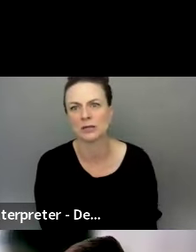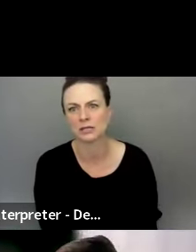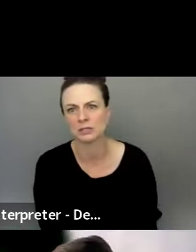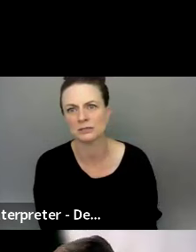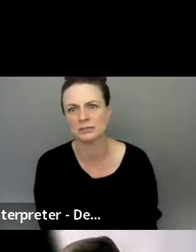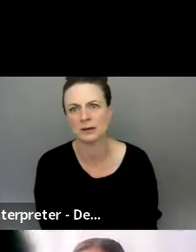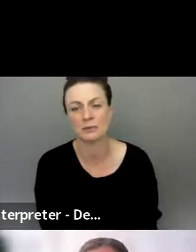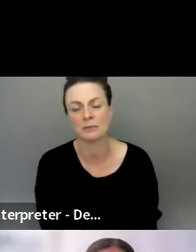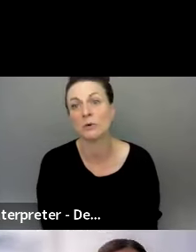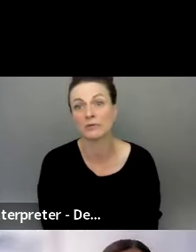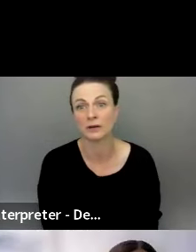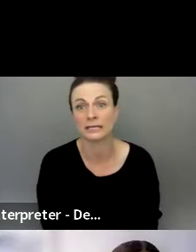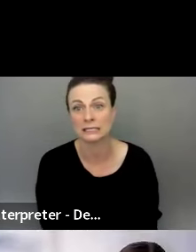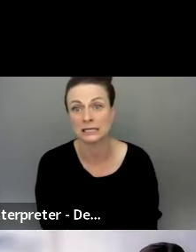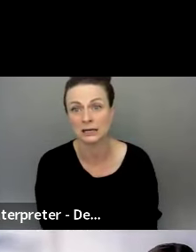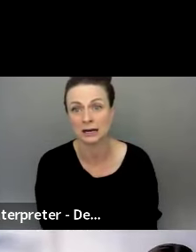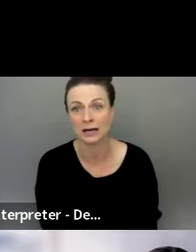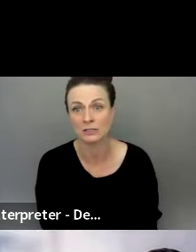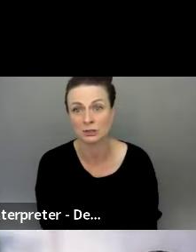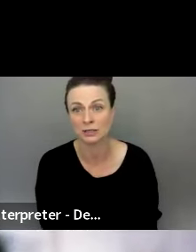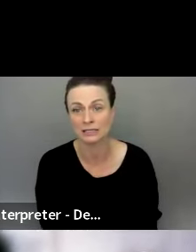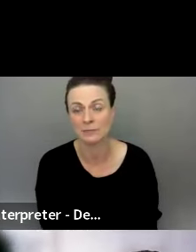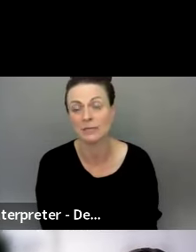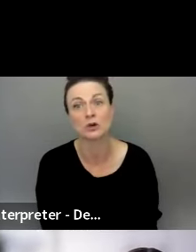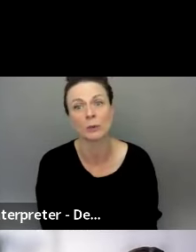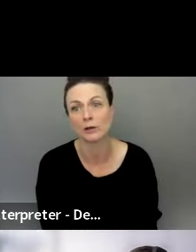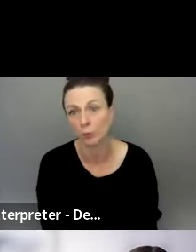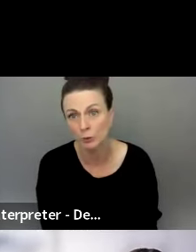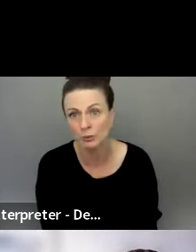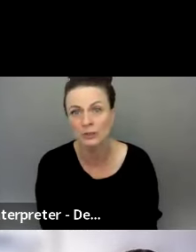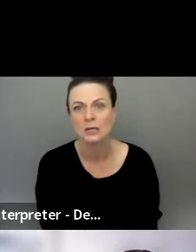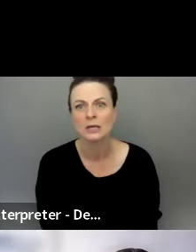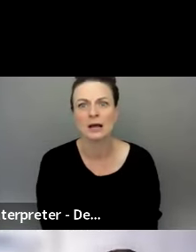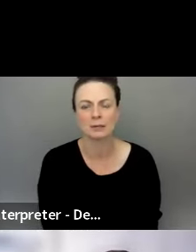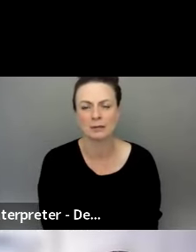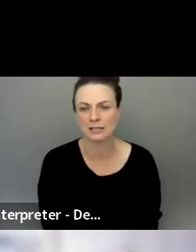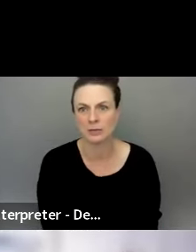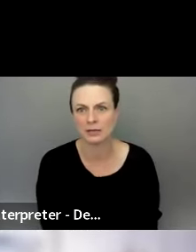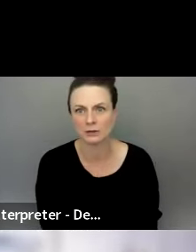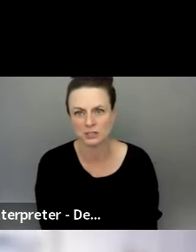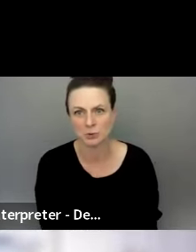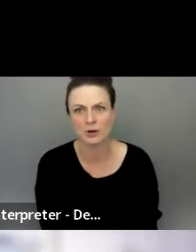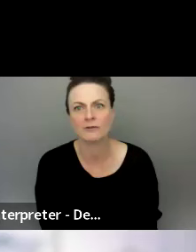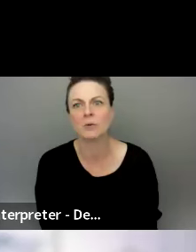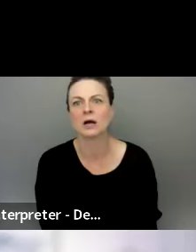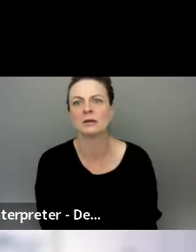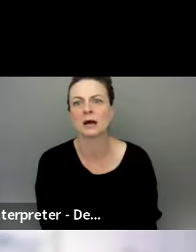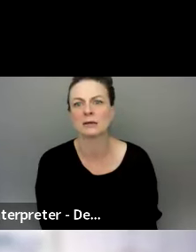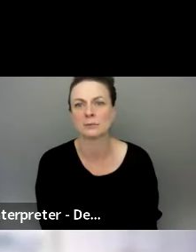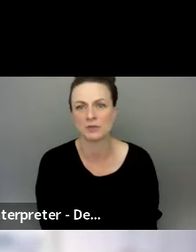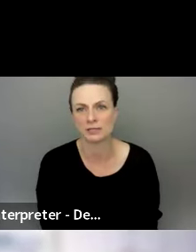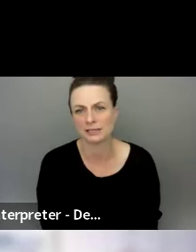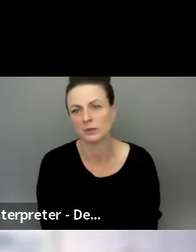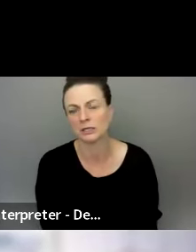open communication. So it probably won't be very easy to get it done, but it's a great group. I'm glad to be there to support everyone